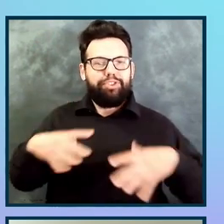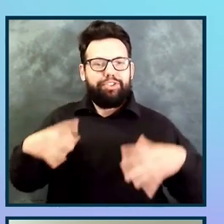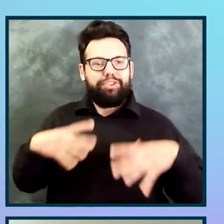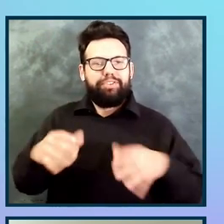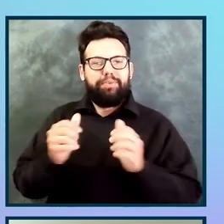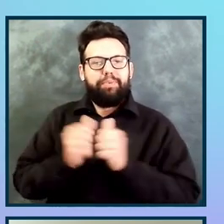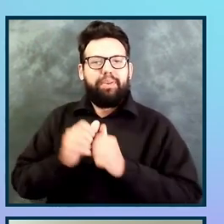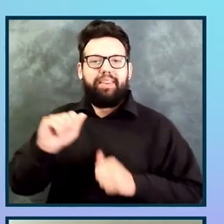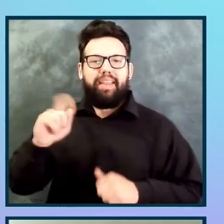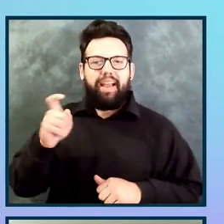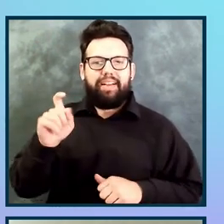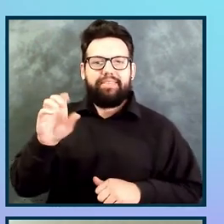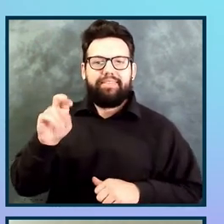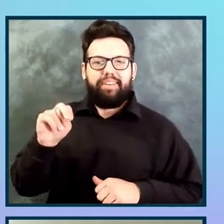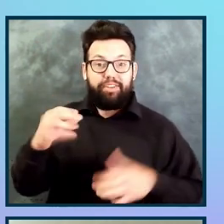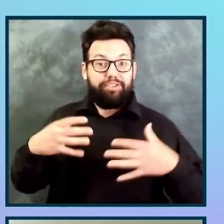here today.